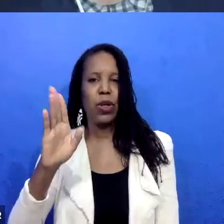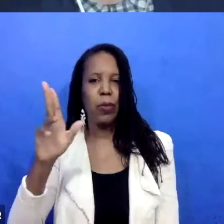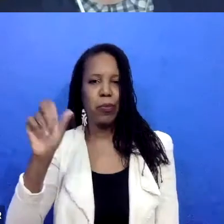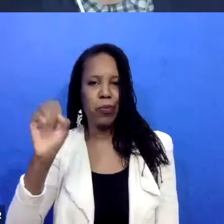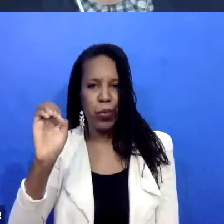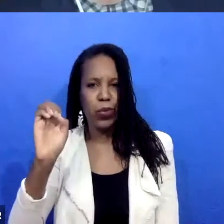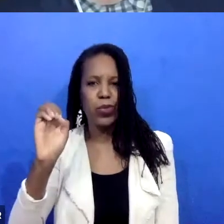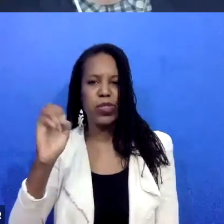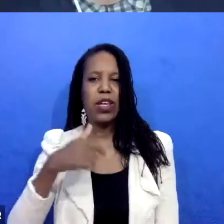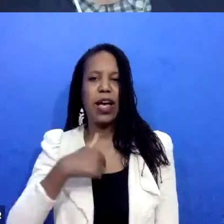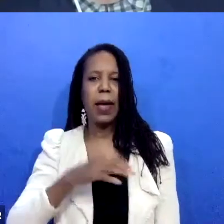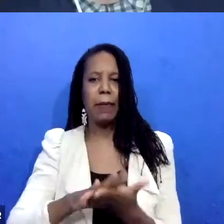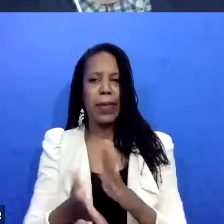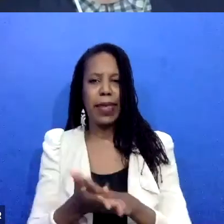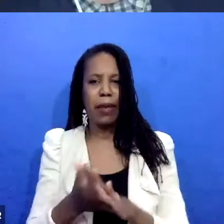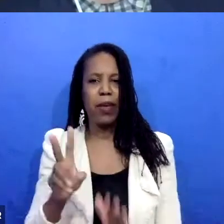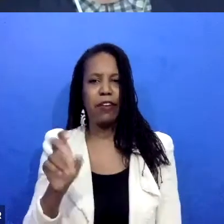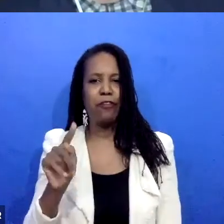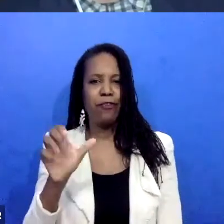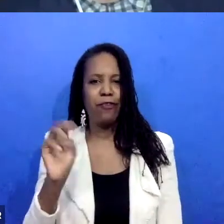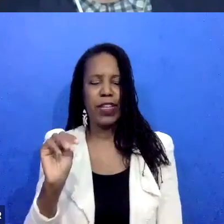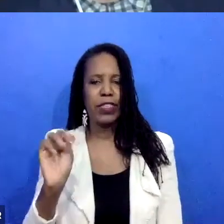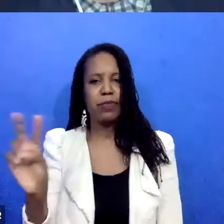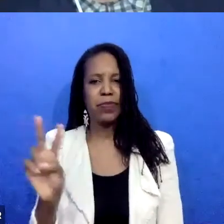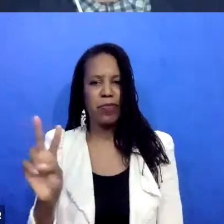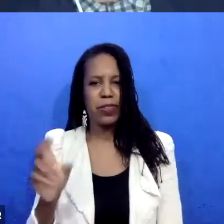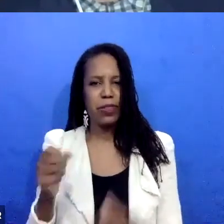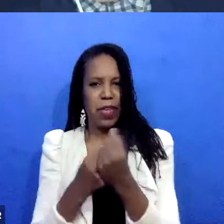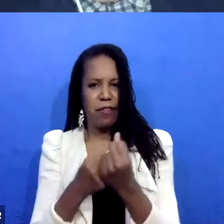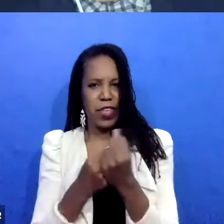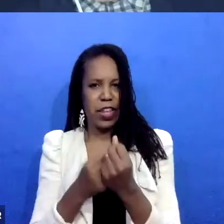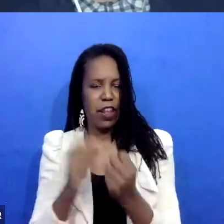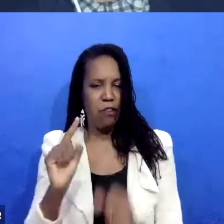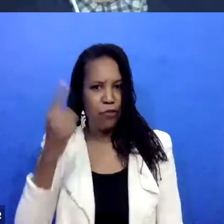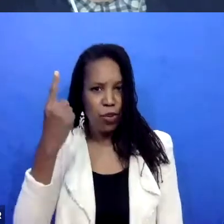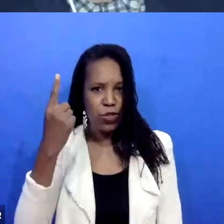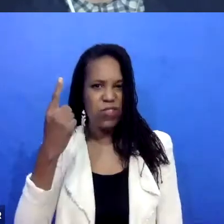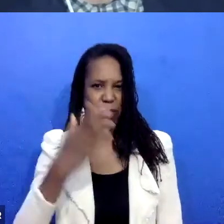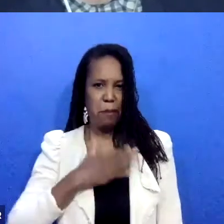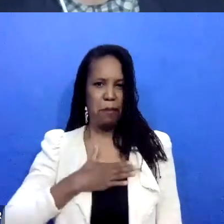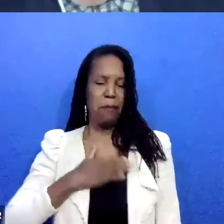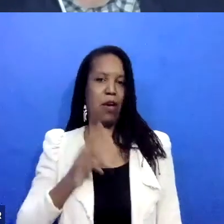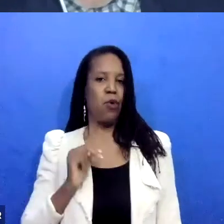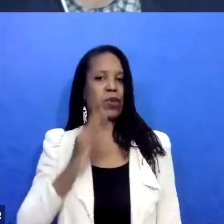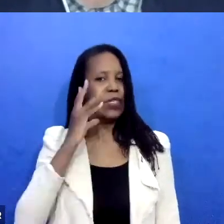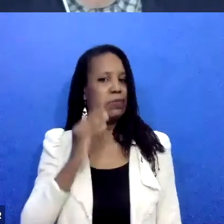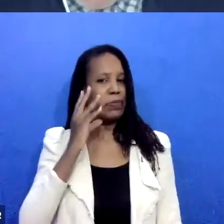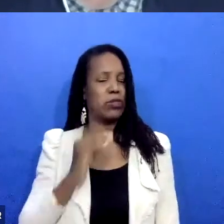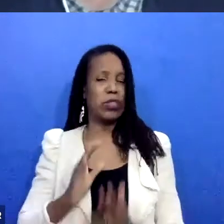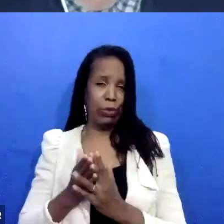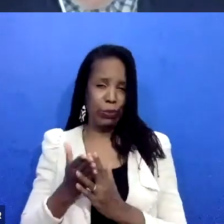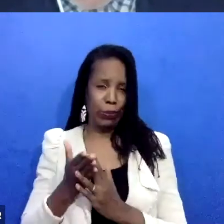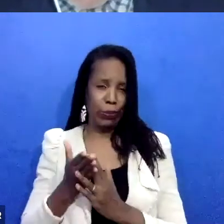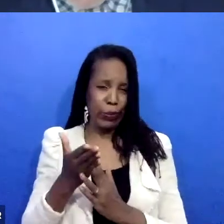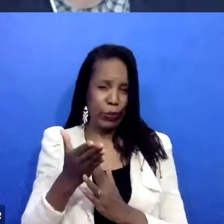a victim advocate first and really aspired to become a prosecutor, thinking that I would be the kind of